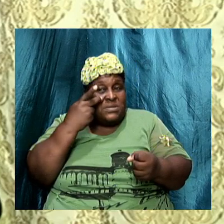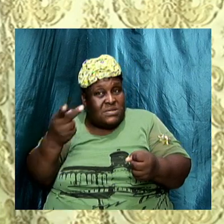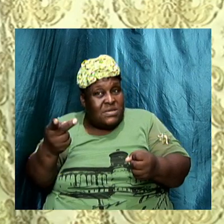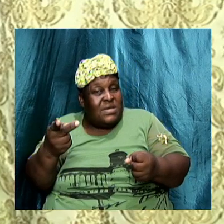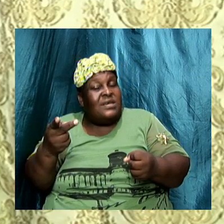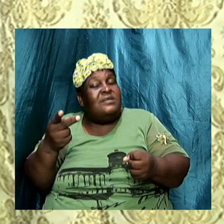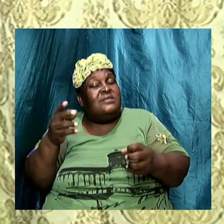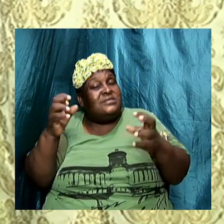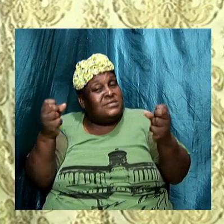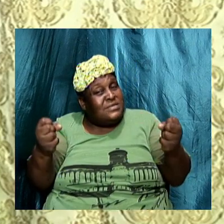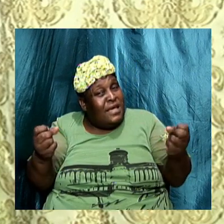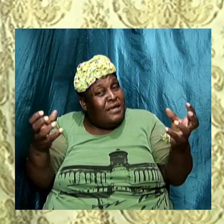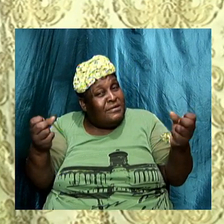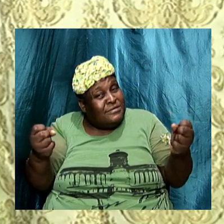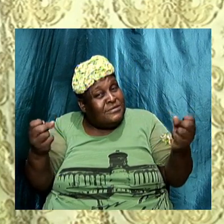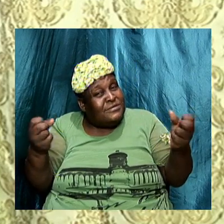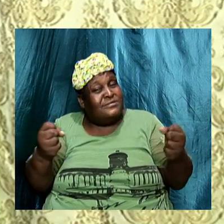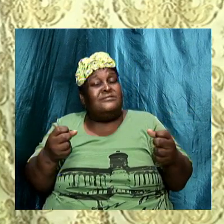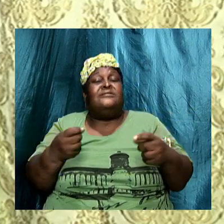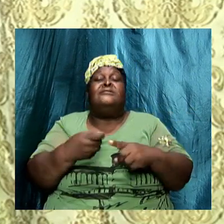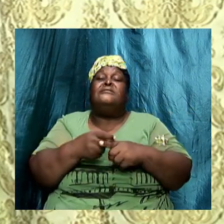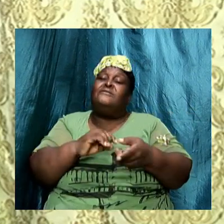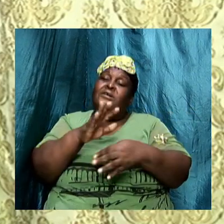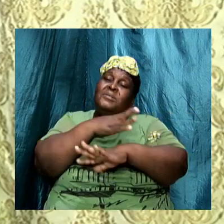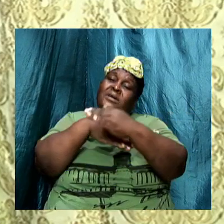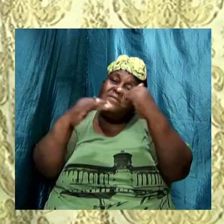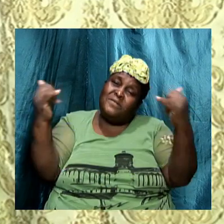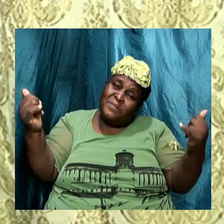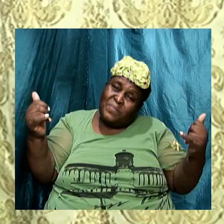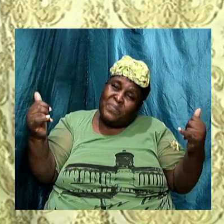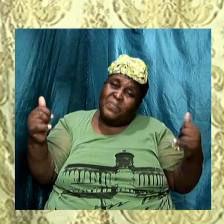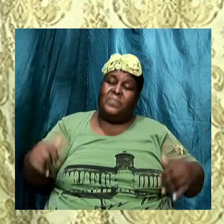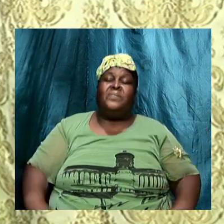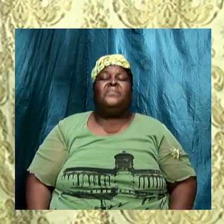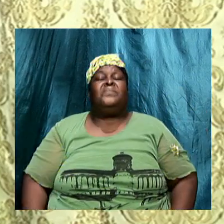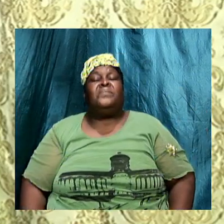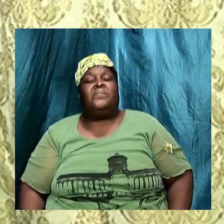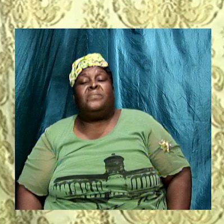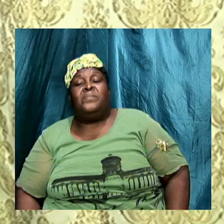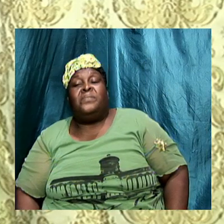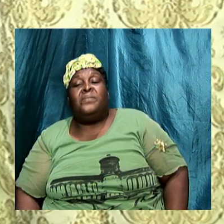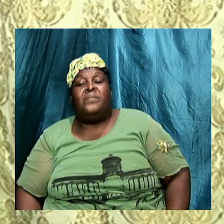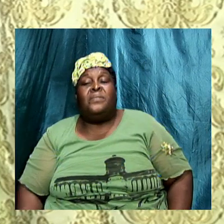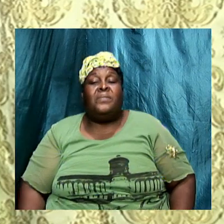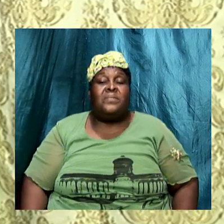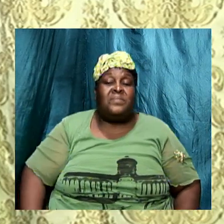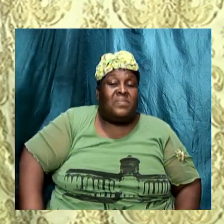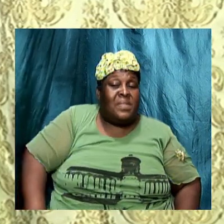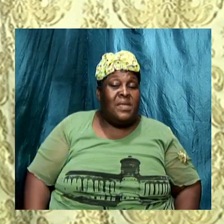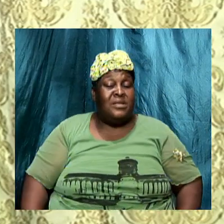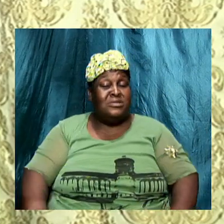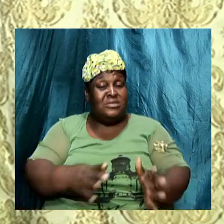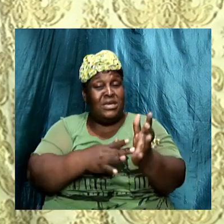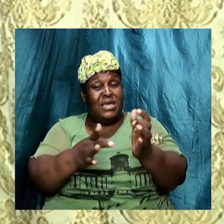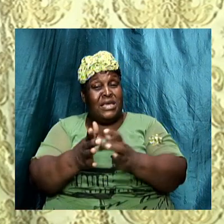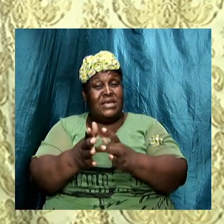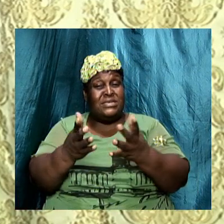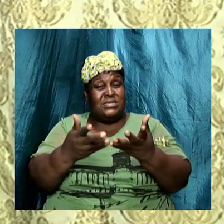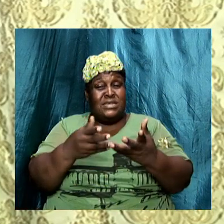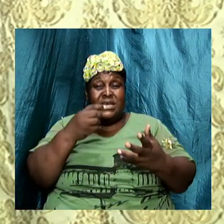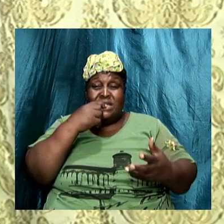and if you had given them the sign they would say well this man must be the Messiah but Jesus said